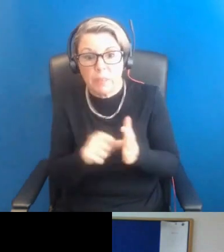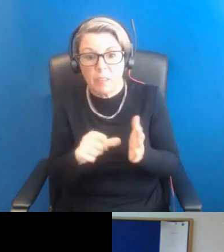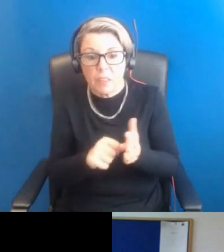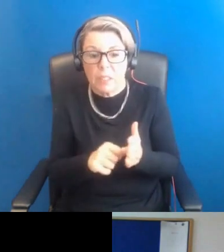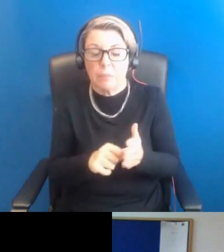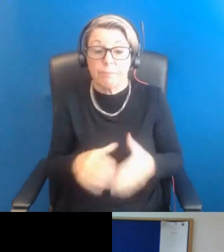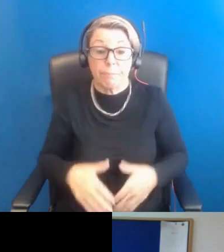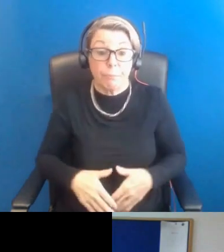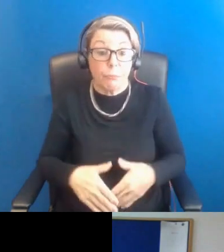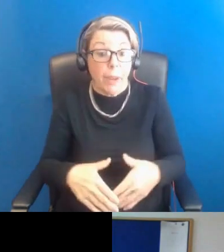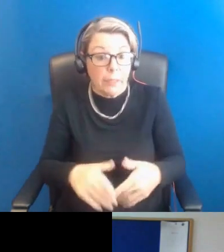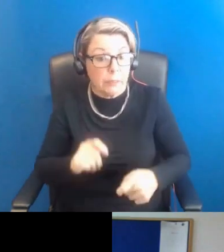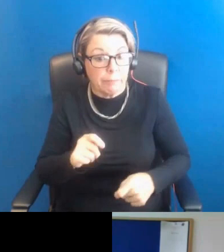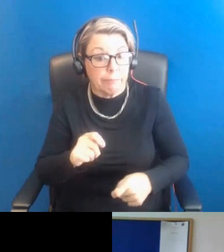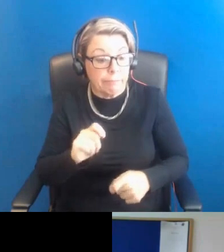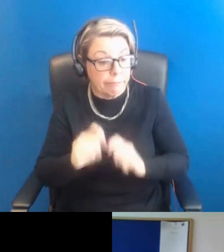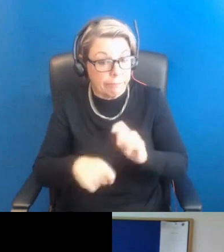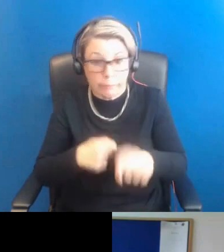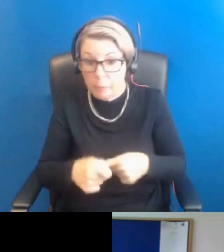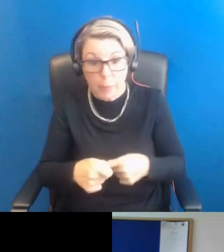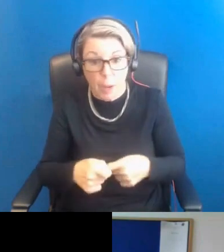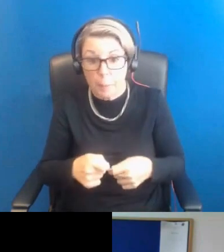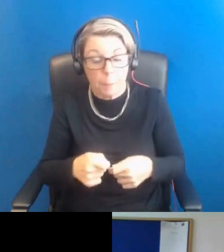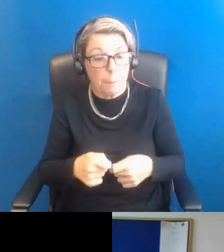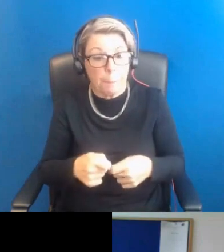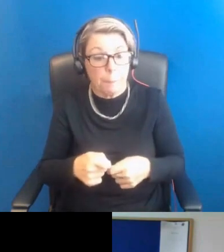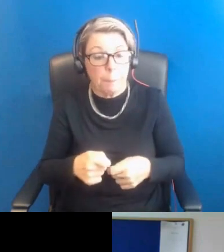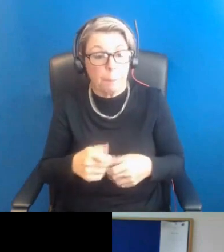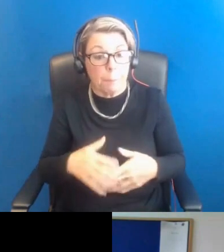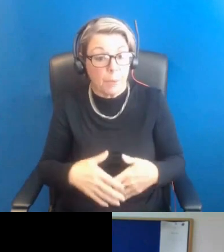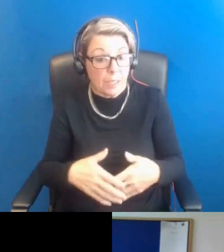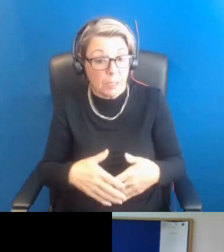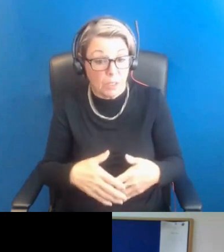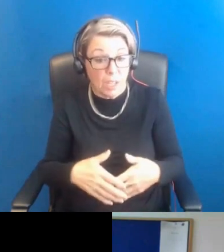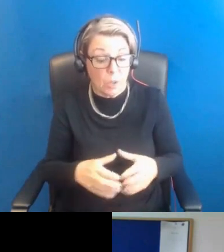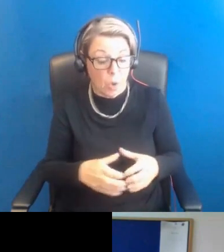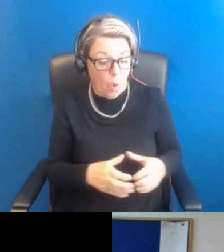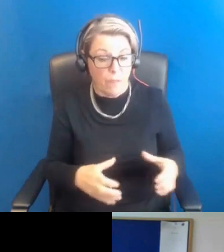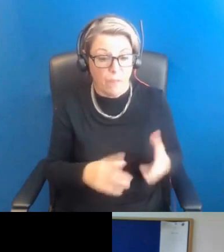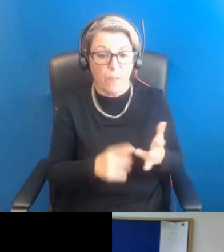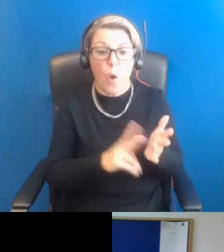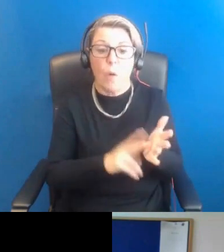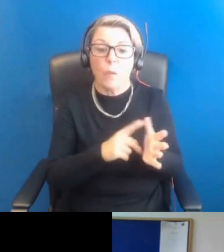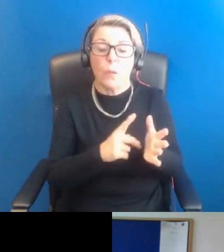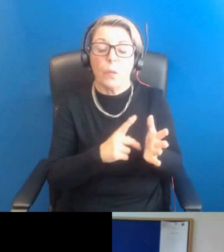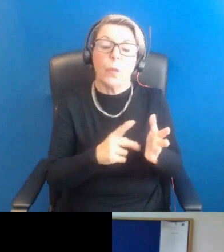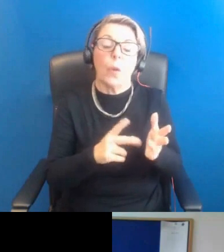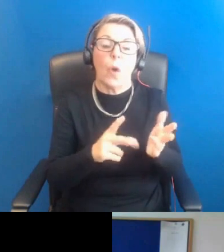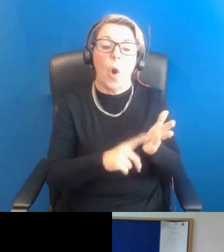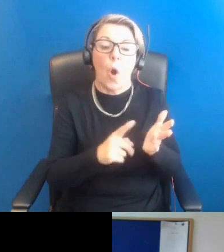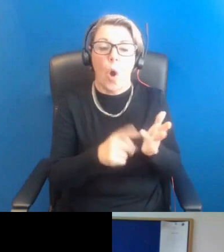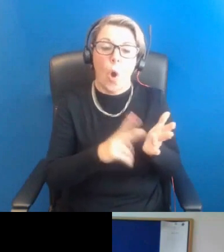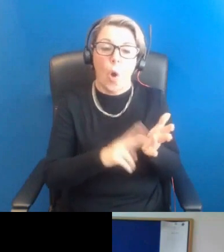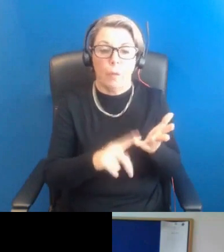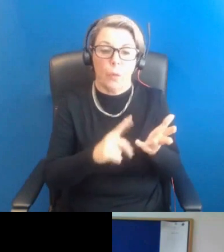ovarian syndrome is associated with increased ovulation. And although many people think that once you get through the